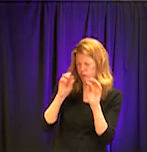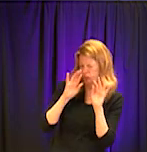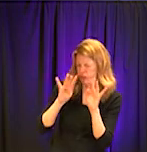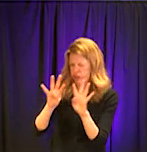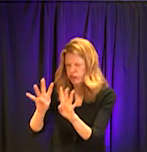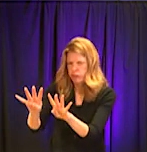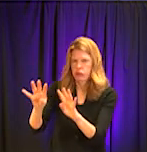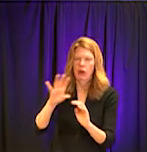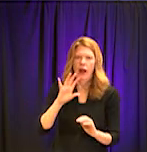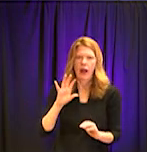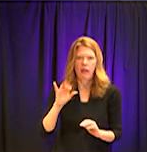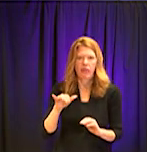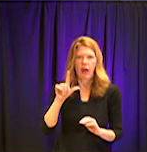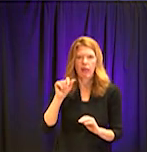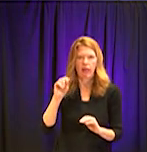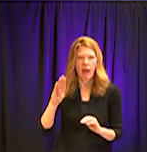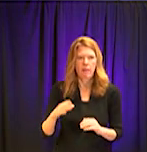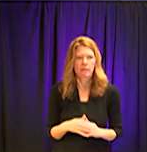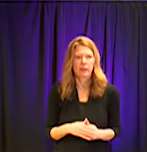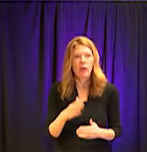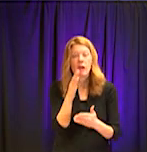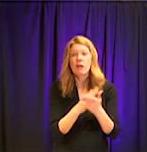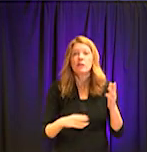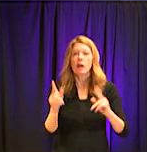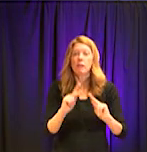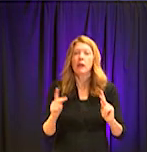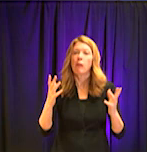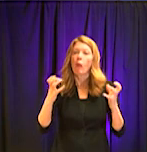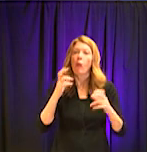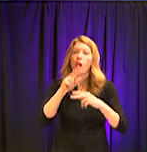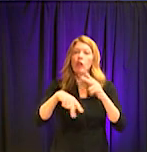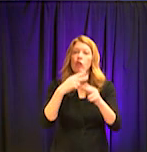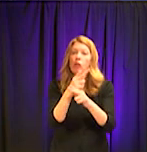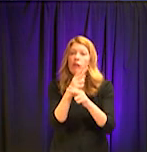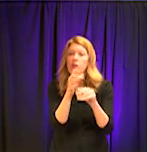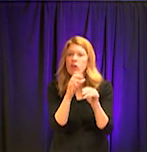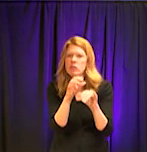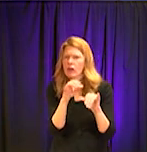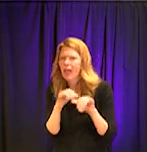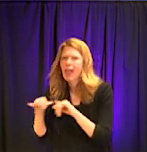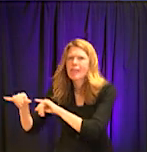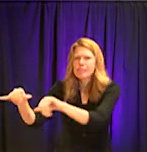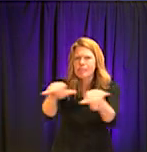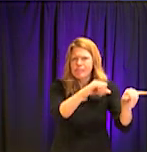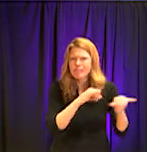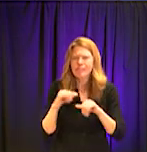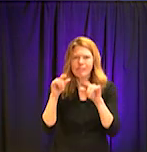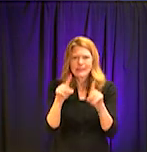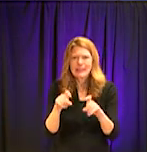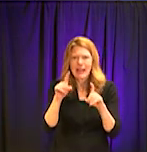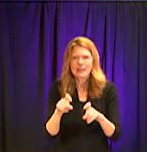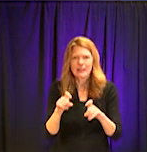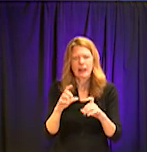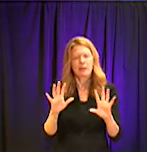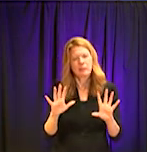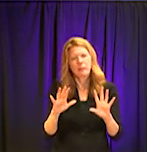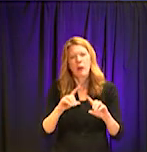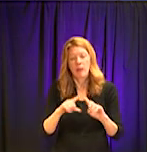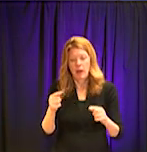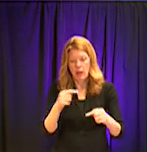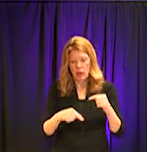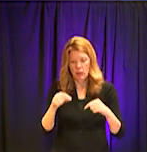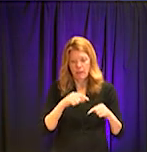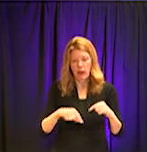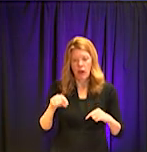that we need universal testing so that we where to serve resources, but we don't have enough test kits for that. Absolutely. back to drive-through. So